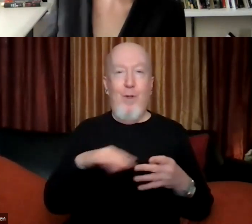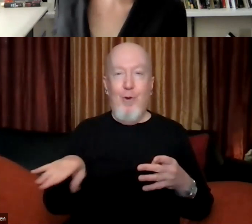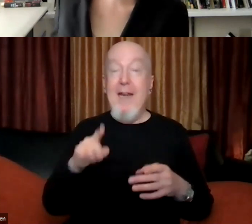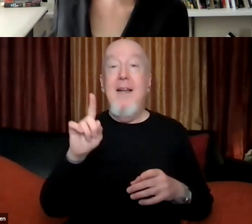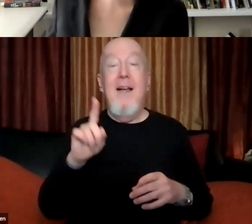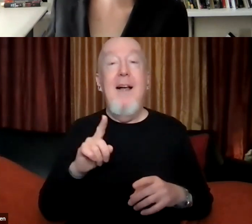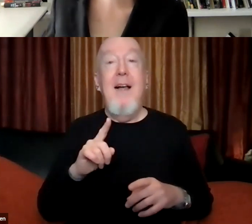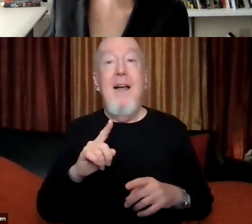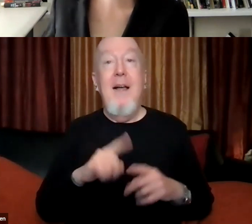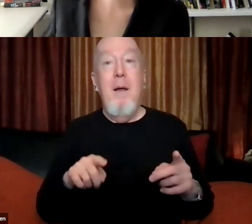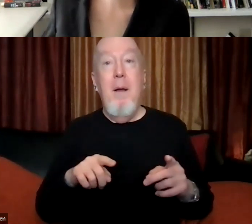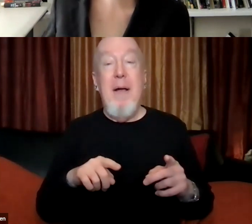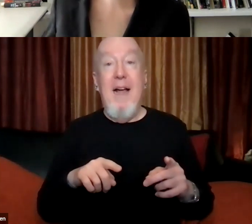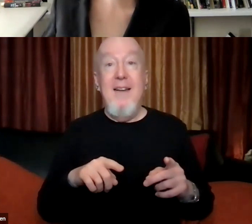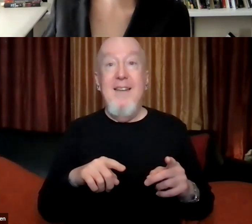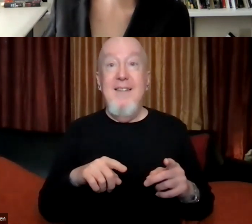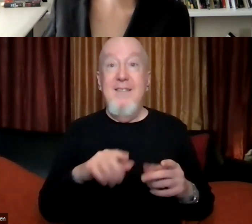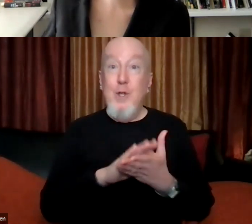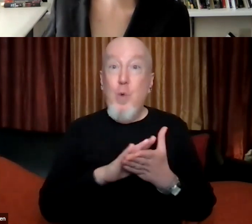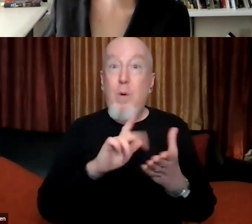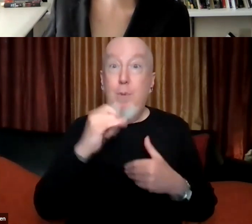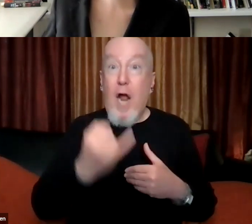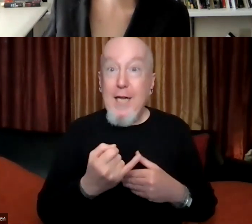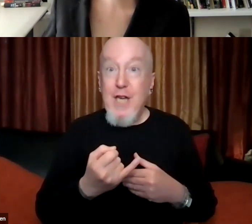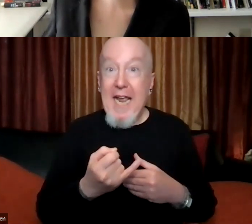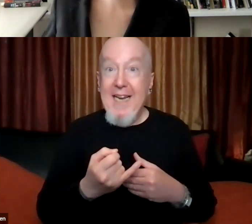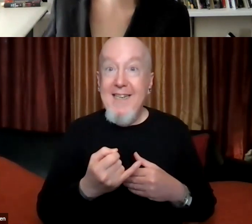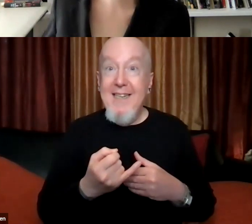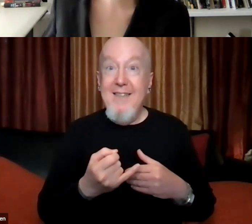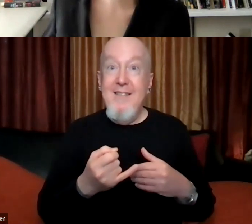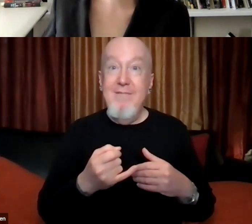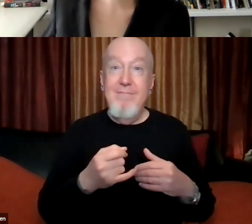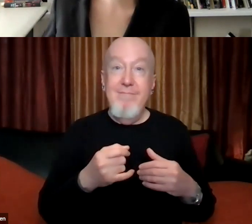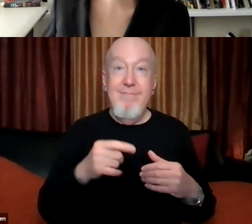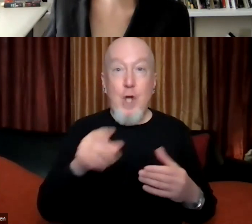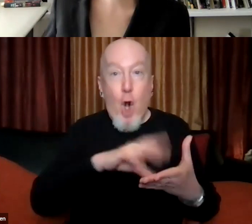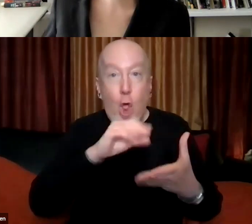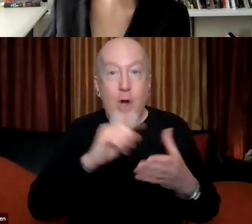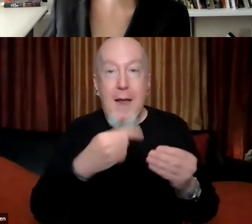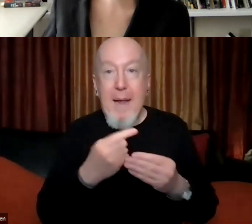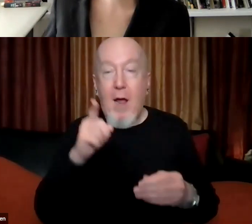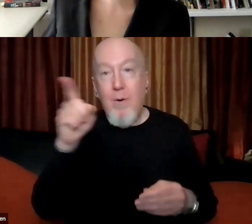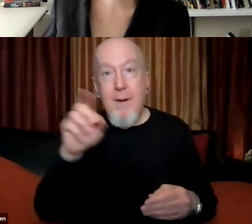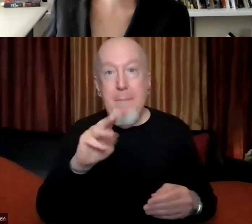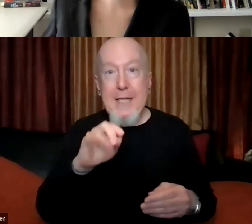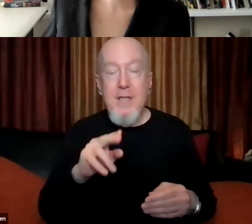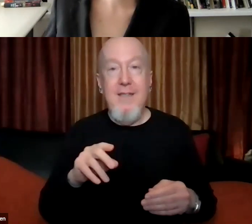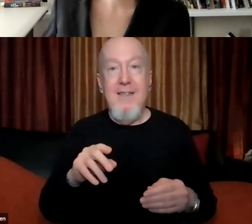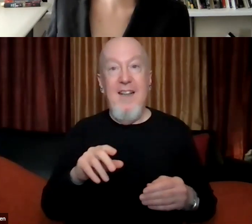um, mission project was very different from, uh, my experience of it in 1979.